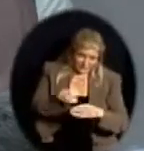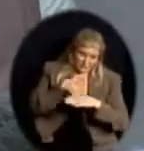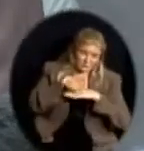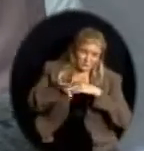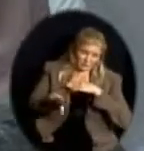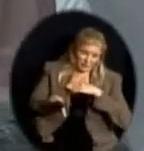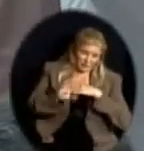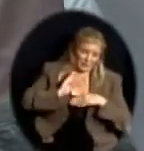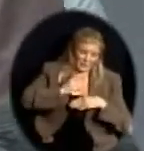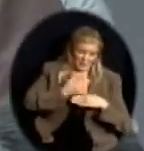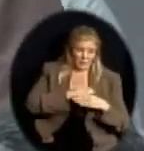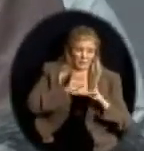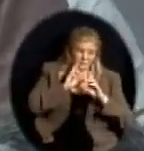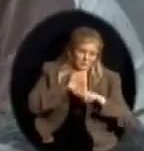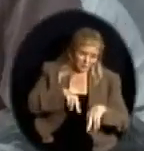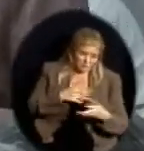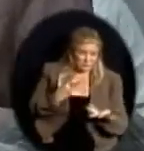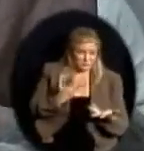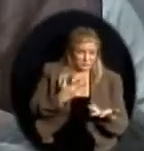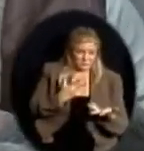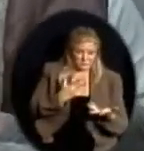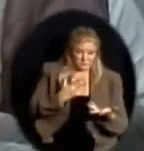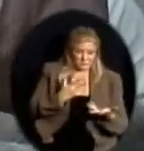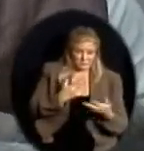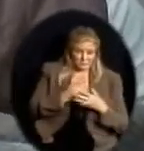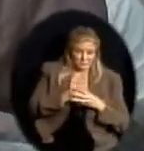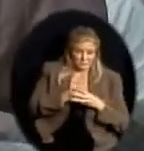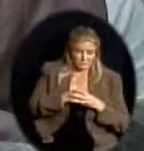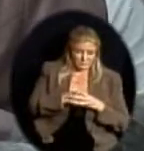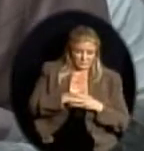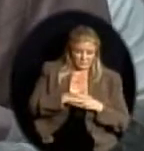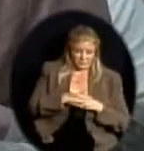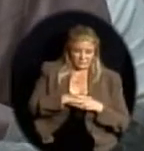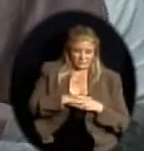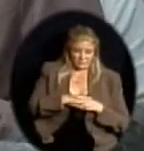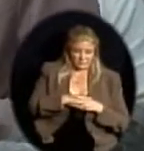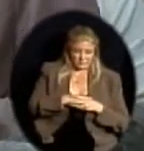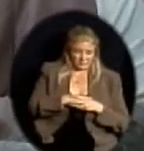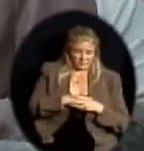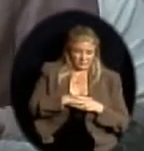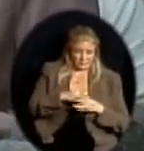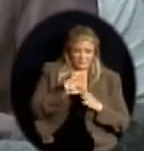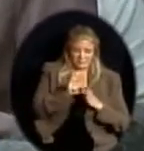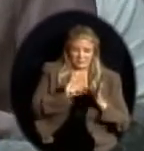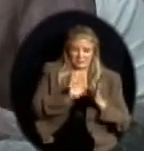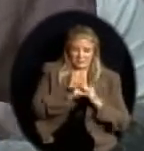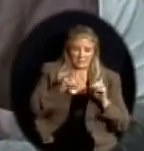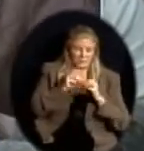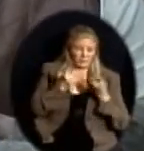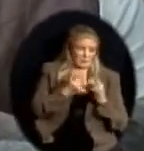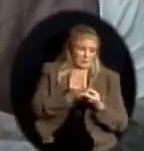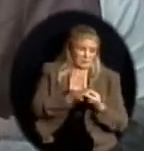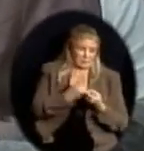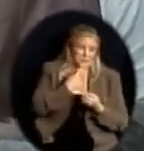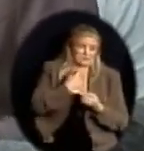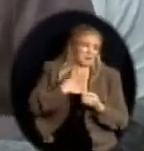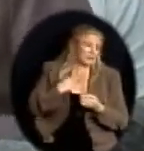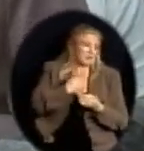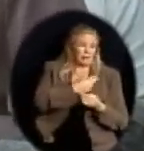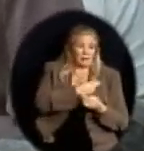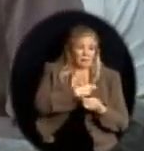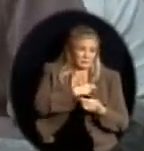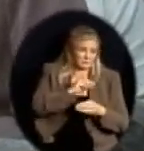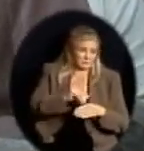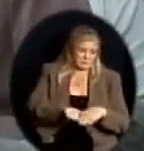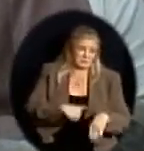would need to have the response there, because many times our State Department would indicate to us that they are just implementing what has been approved or not approved